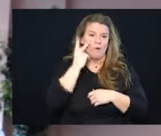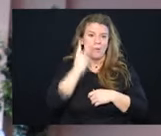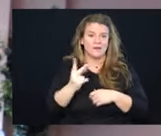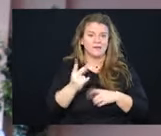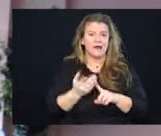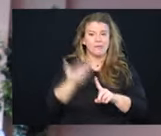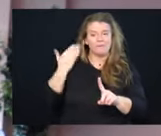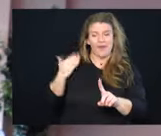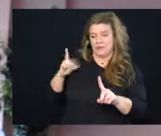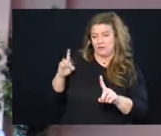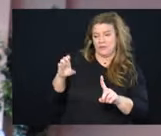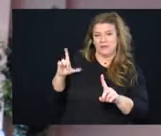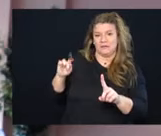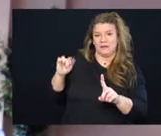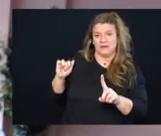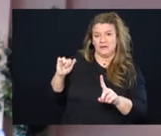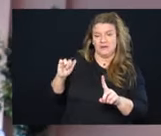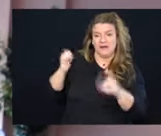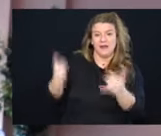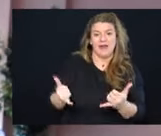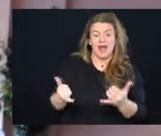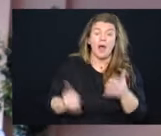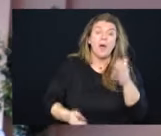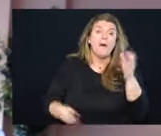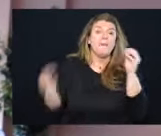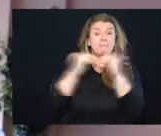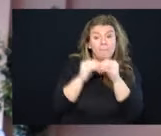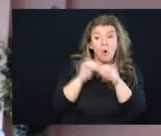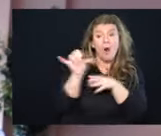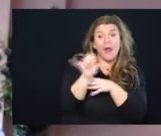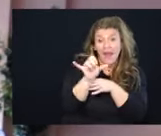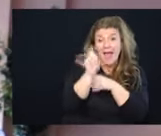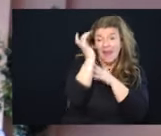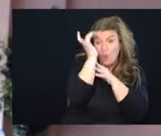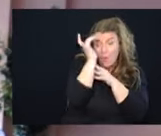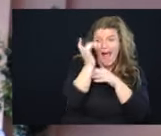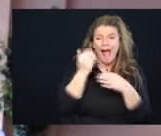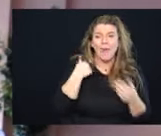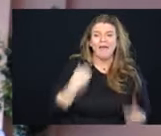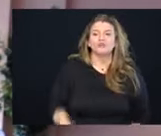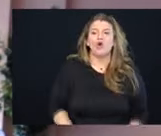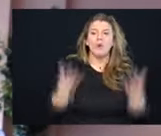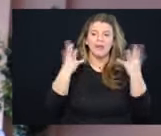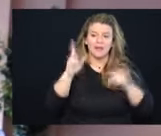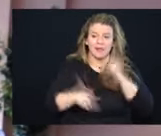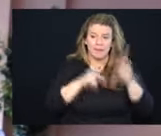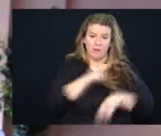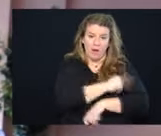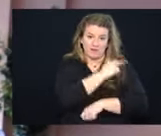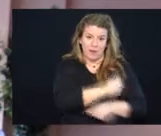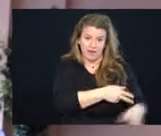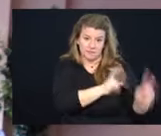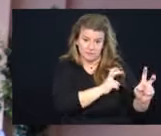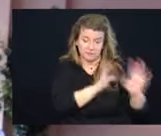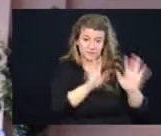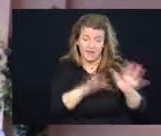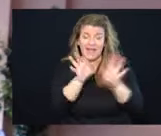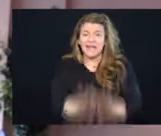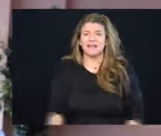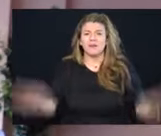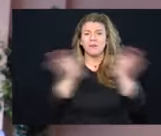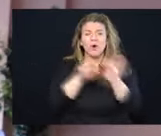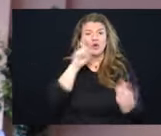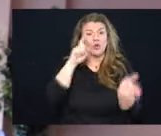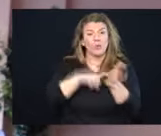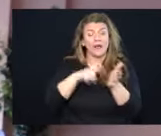during Delta, most likely because of the really great numbers of people that are hospitalized. Really important that people recognize